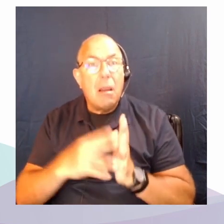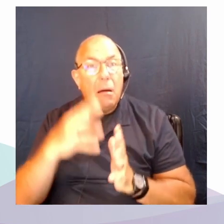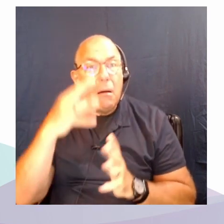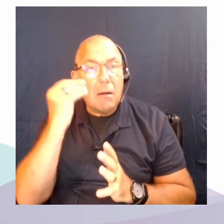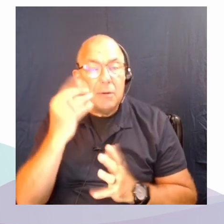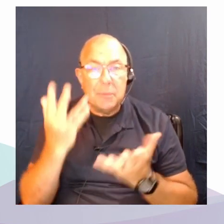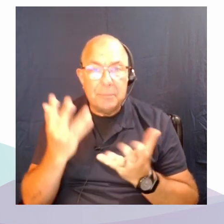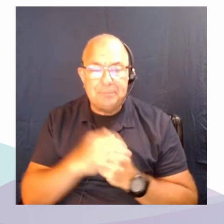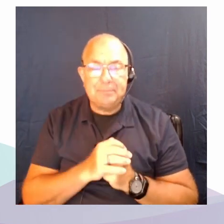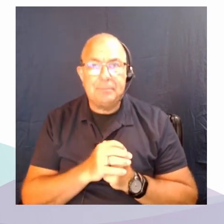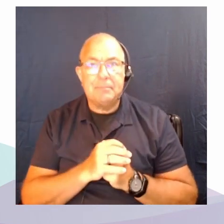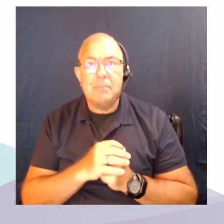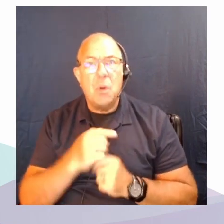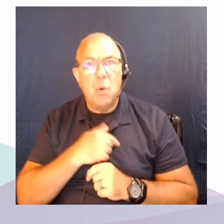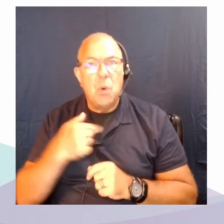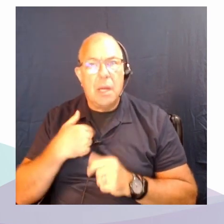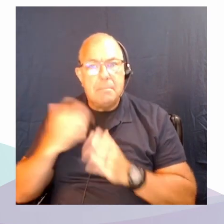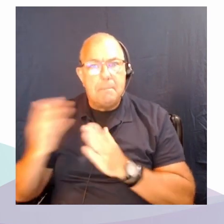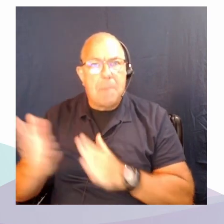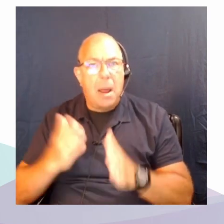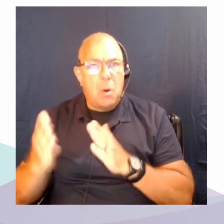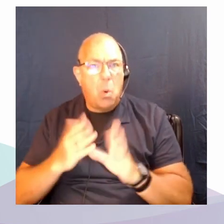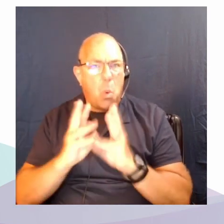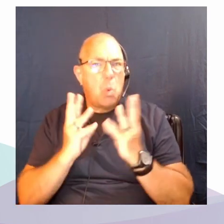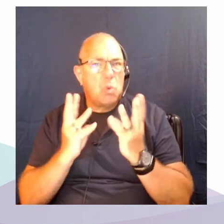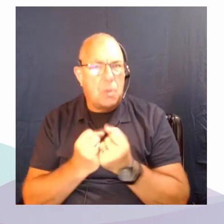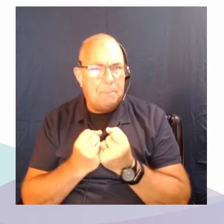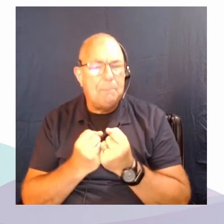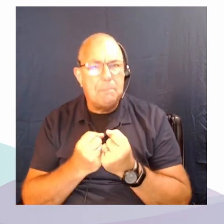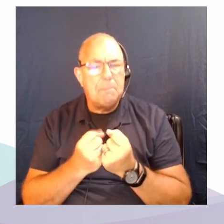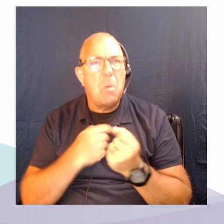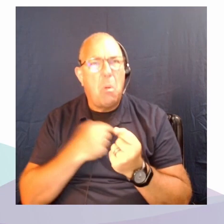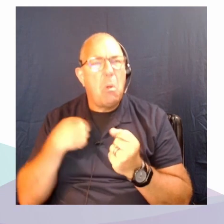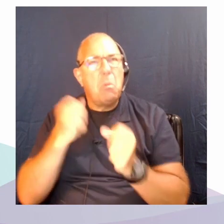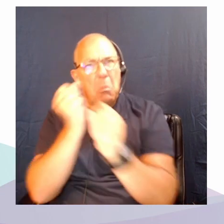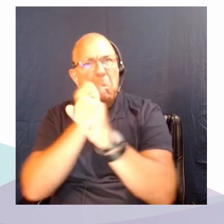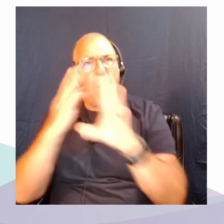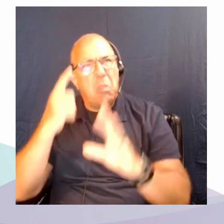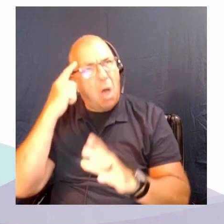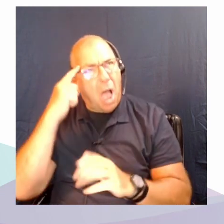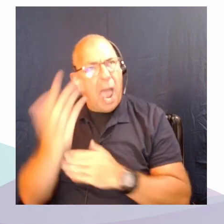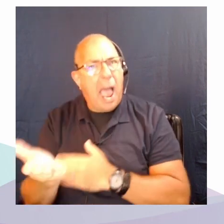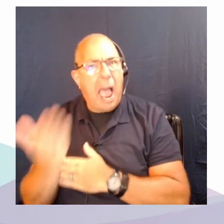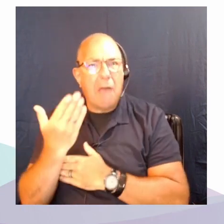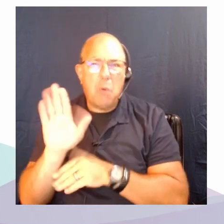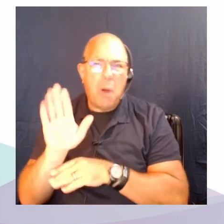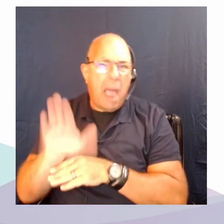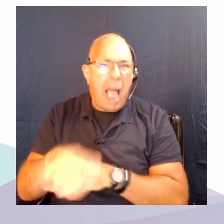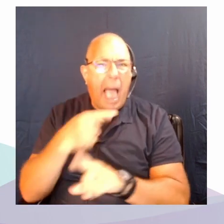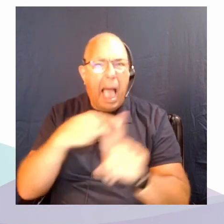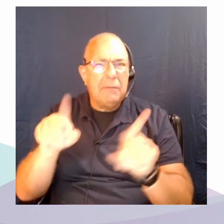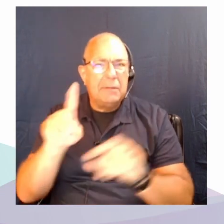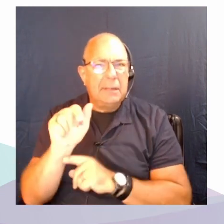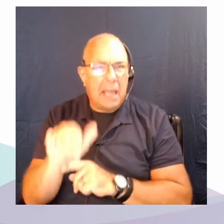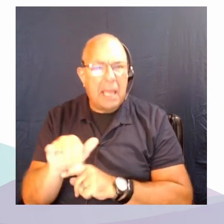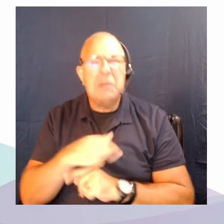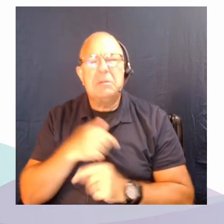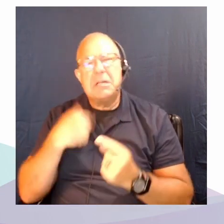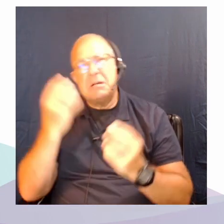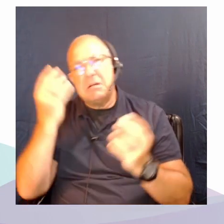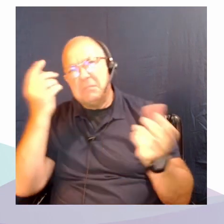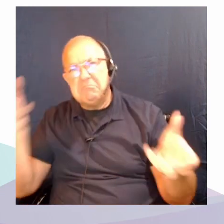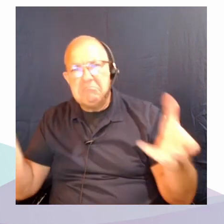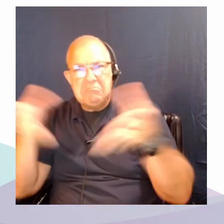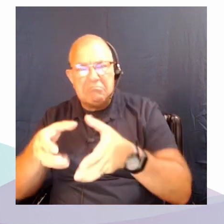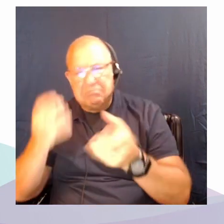going to organize a workshop. I think we imagined it would be half a day, and, you know, we'd do some thinking together and with some other people,